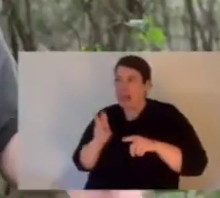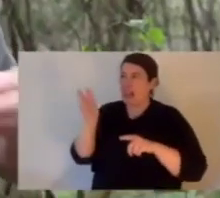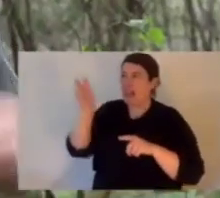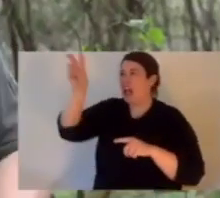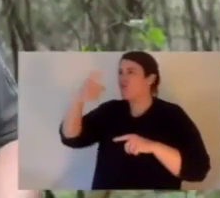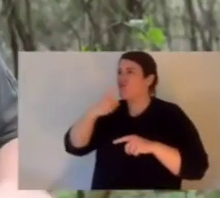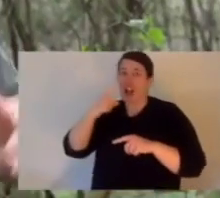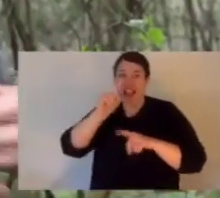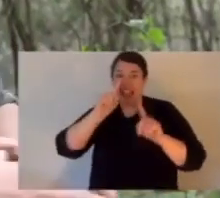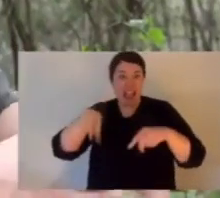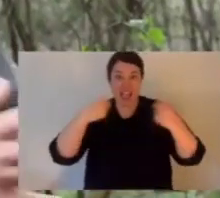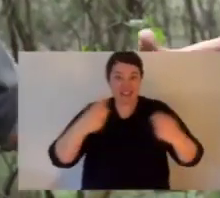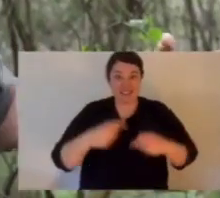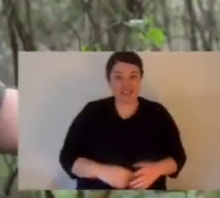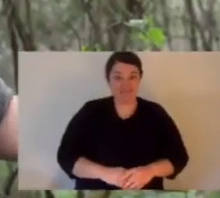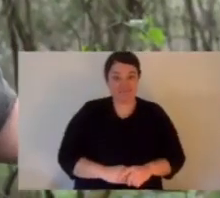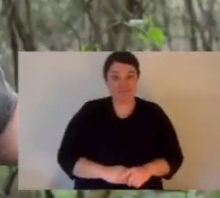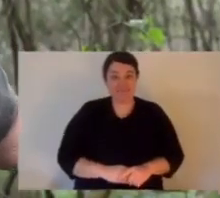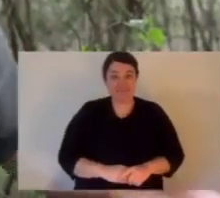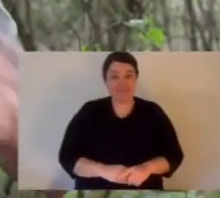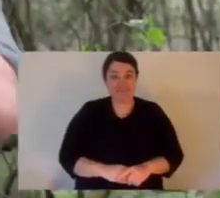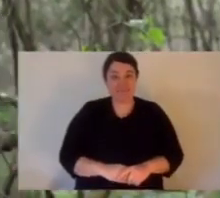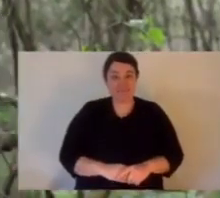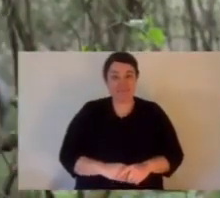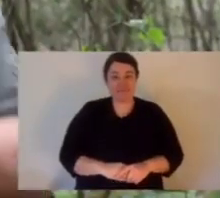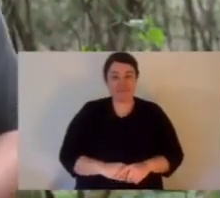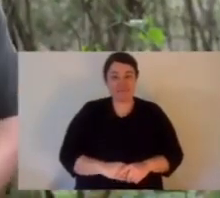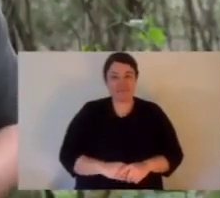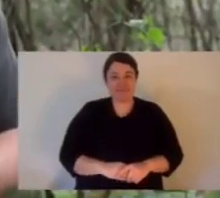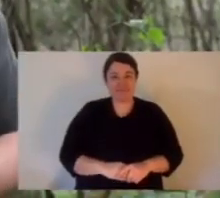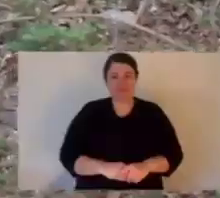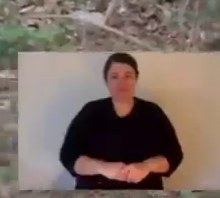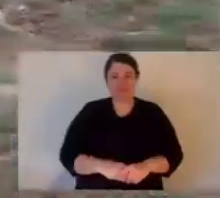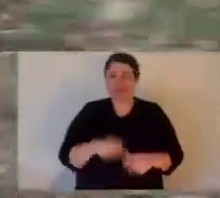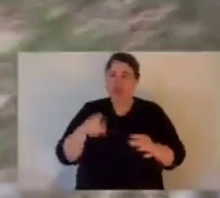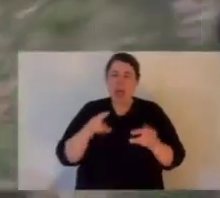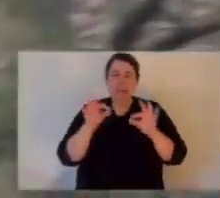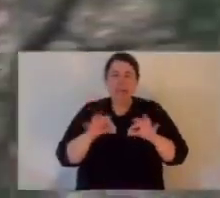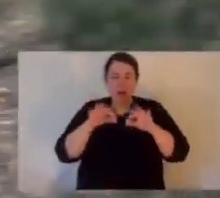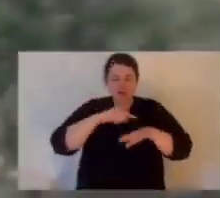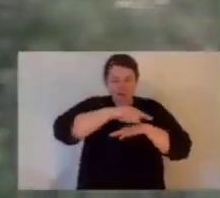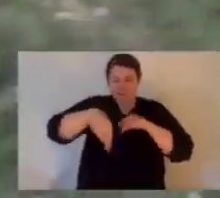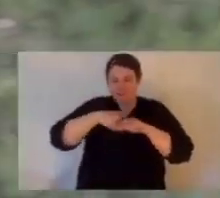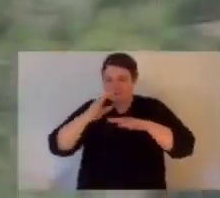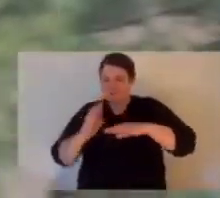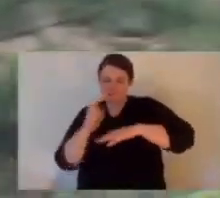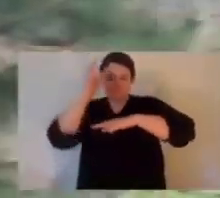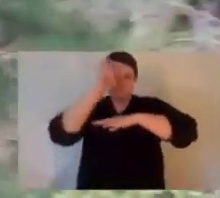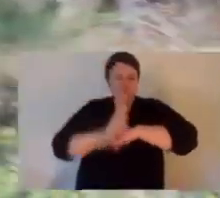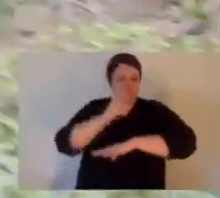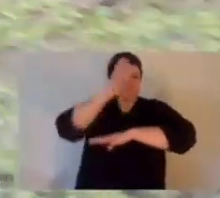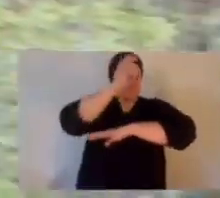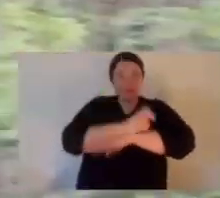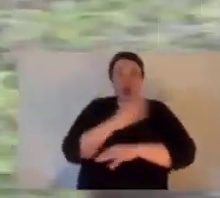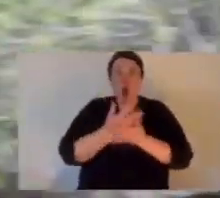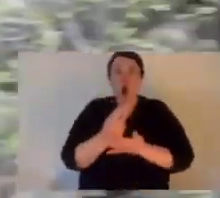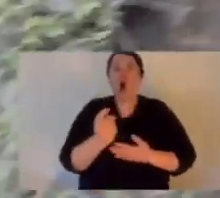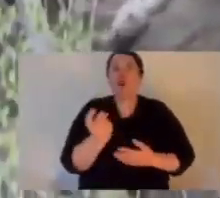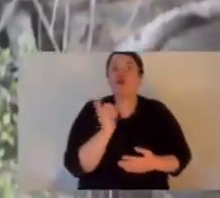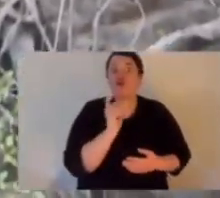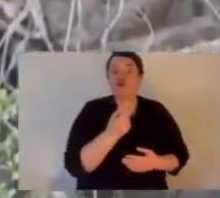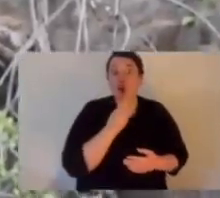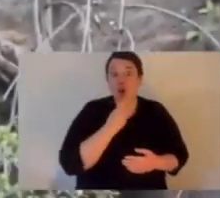dingoes. The dingoes can hunt them out on the grassy flats but not up in the rocks. Rock wallabies are superbly adapted